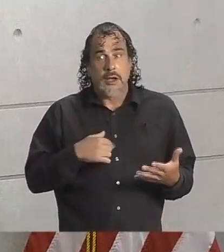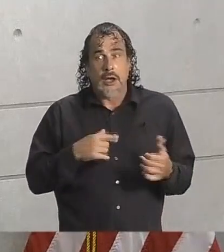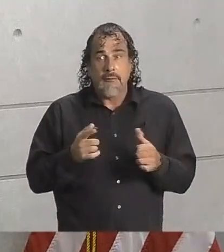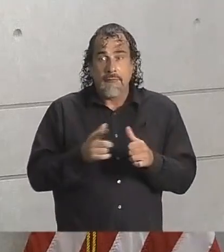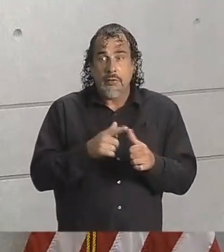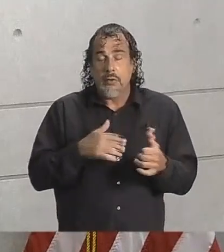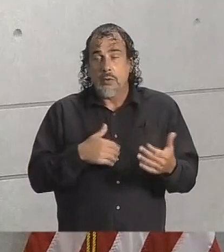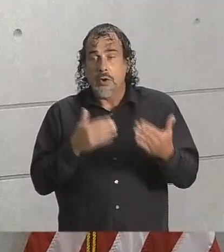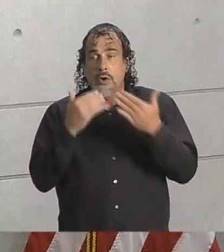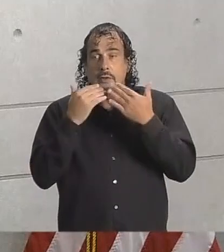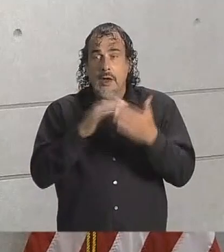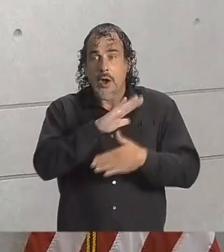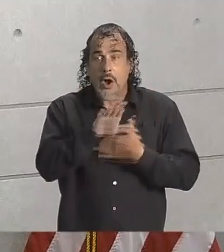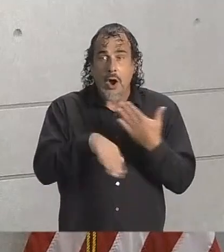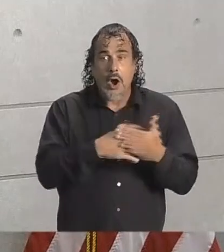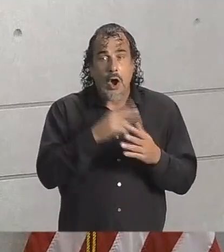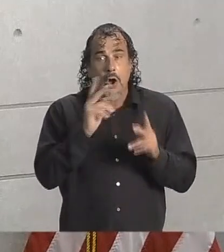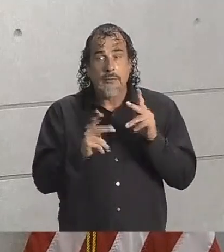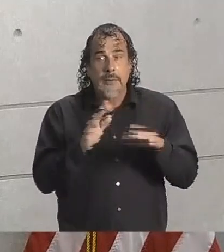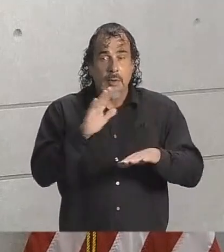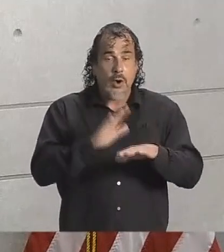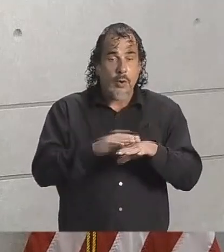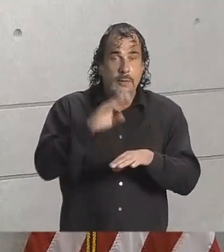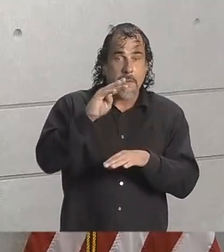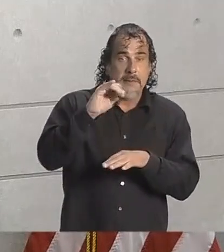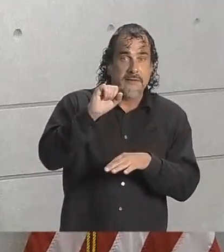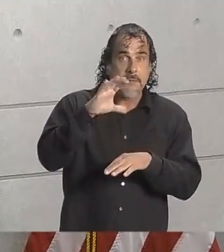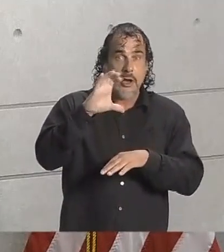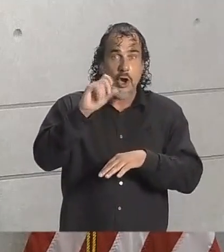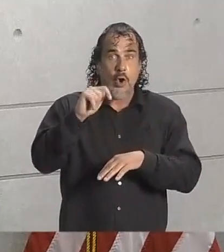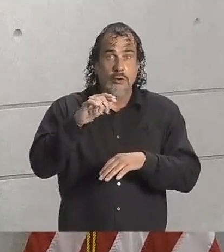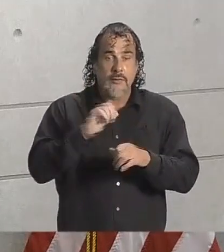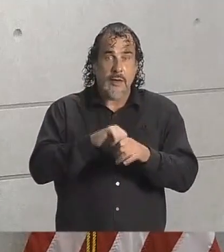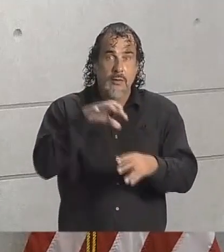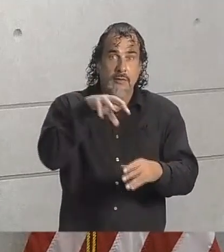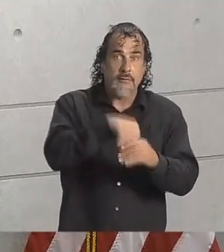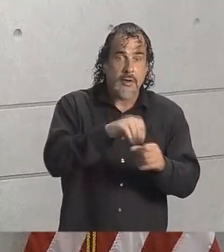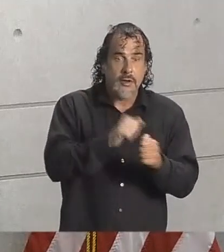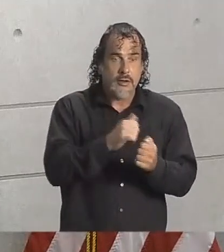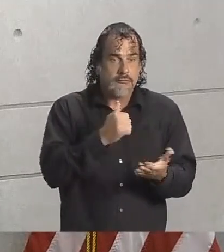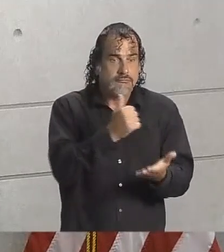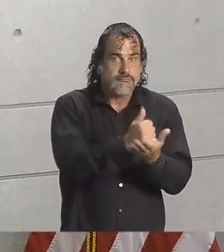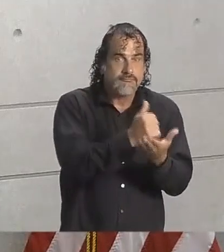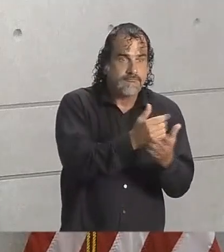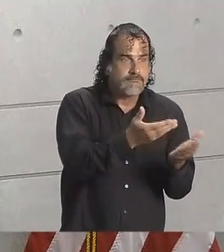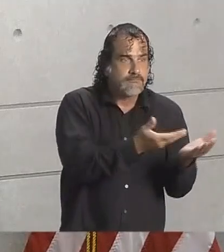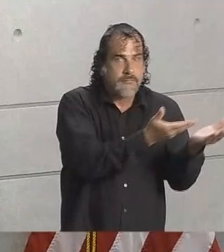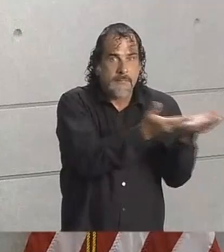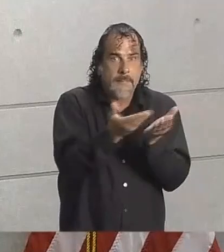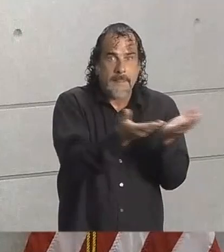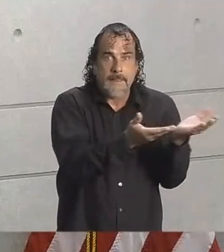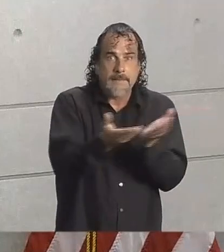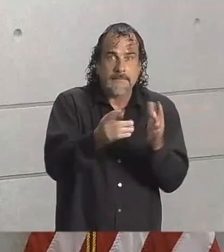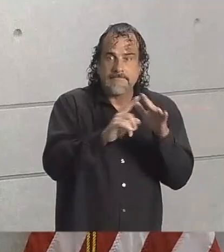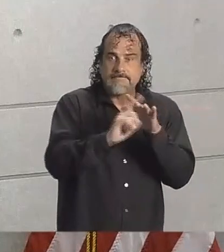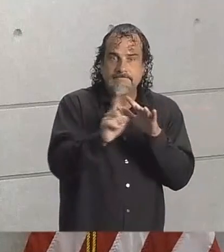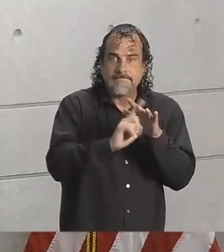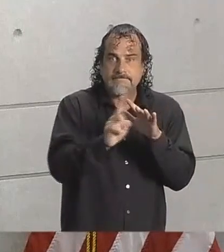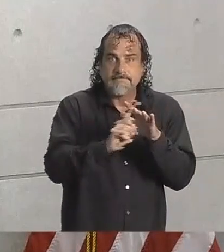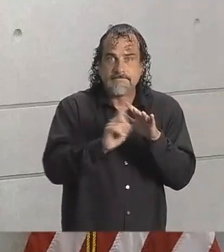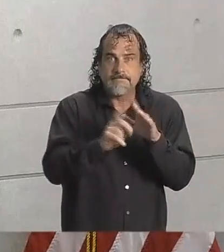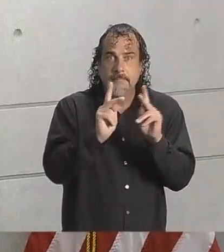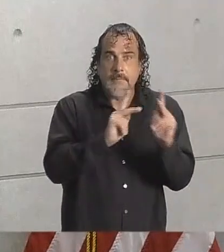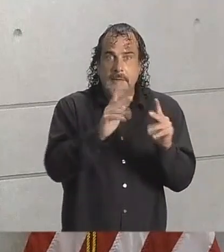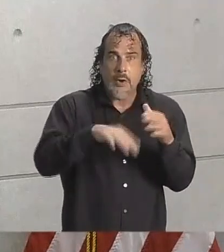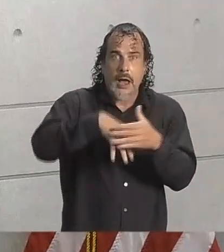all of those on the Mississippi Gulf Coast that were involved in the evacuations. I want to thank you for doing the things that needed to